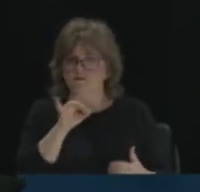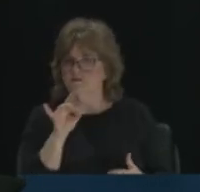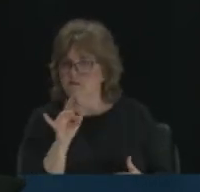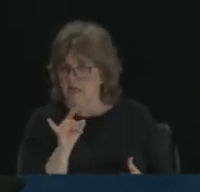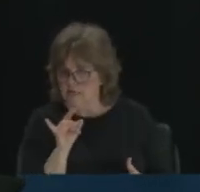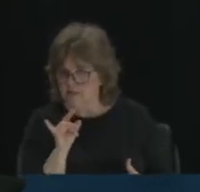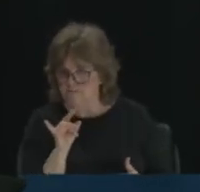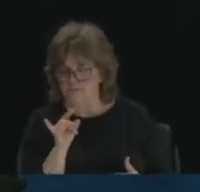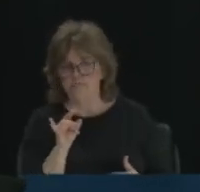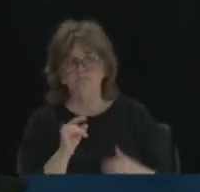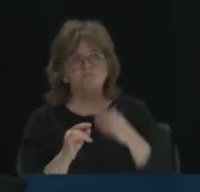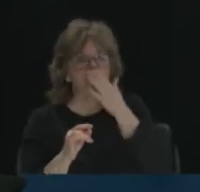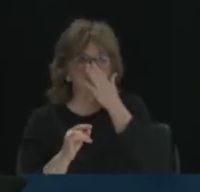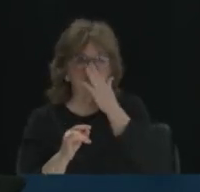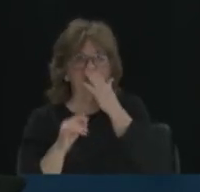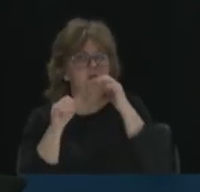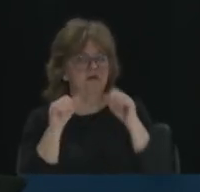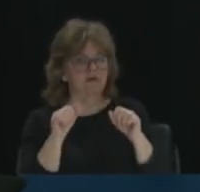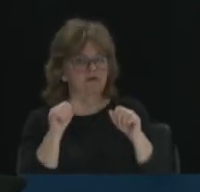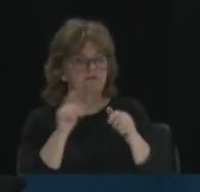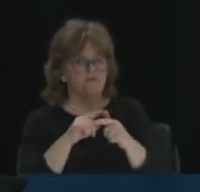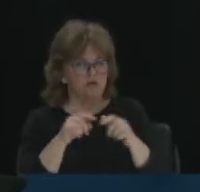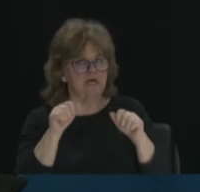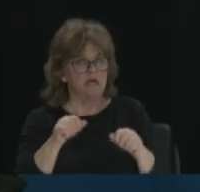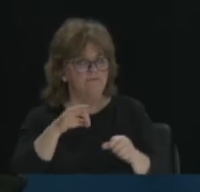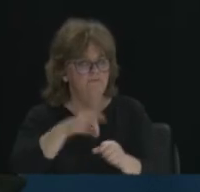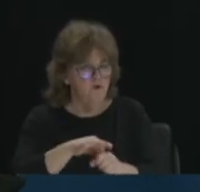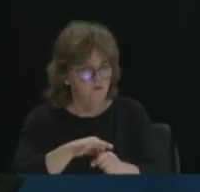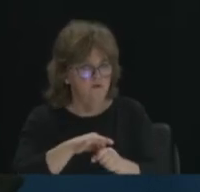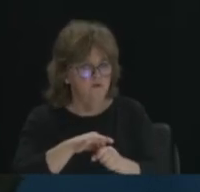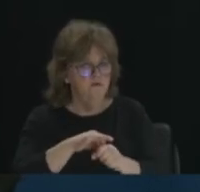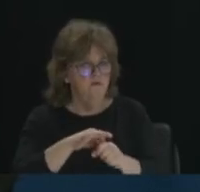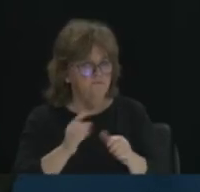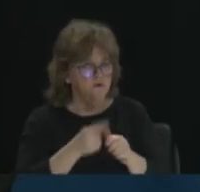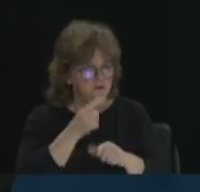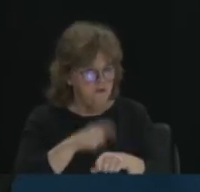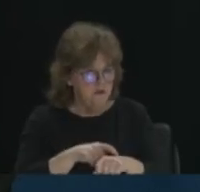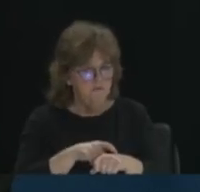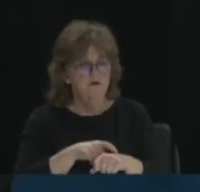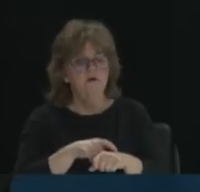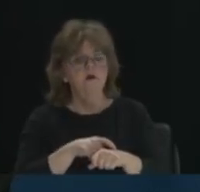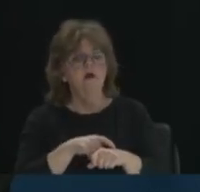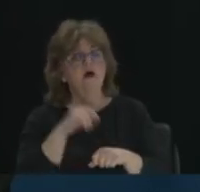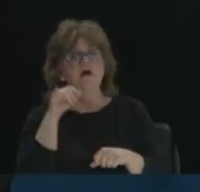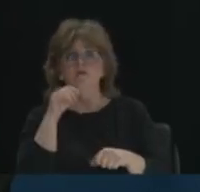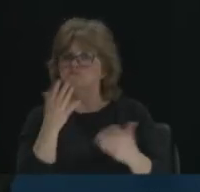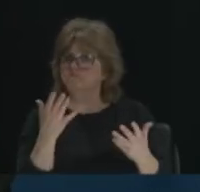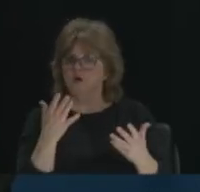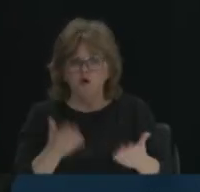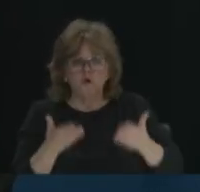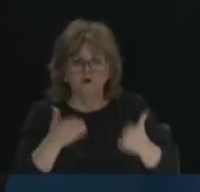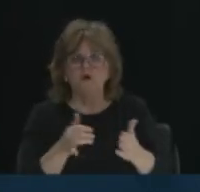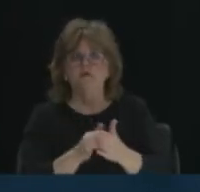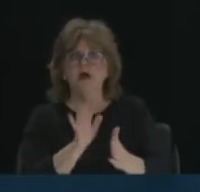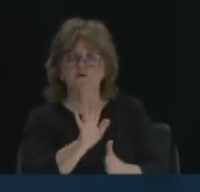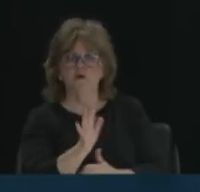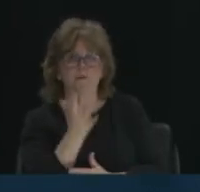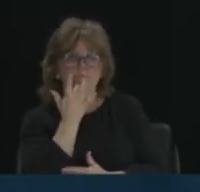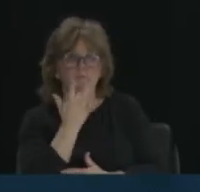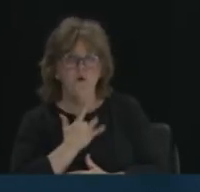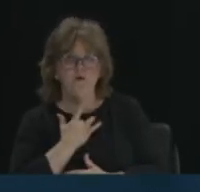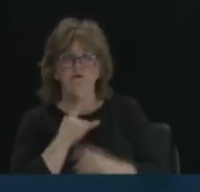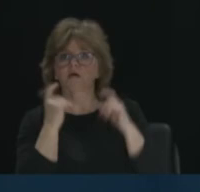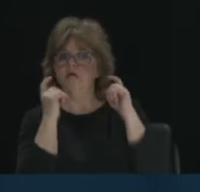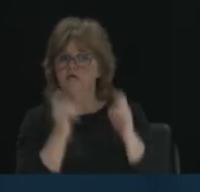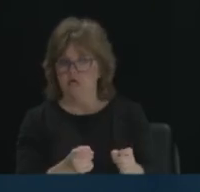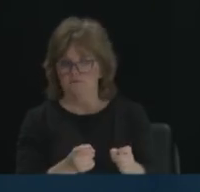voting age. Right. I would encourage you to make that be their birthday gift. Oh, yeah. Okay. Get them to